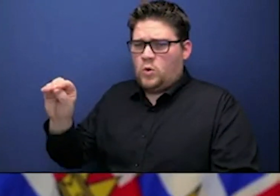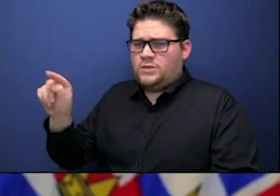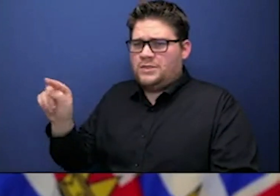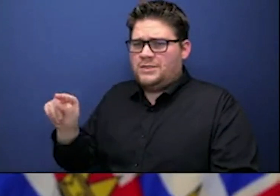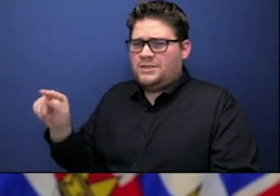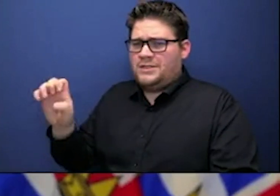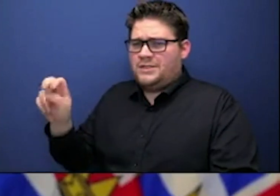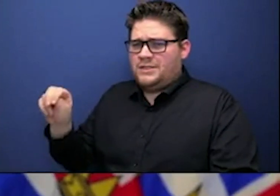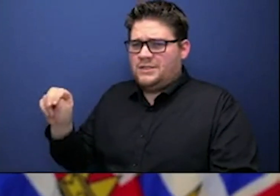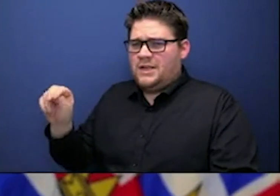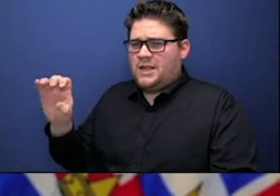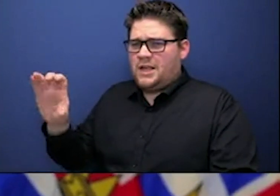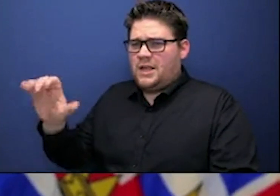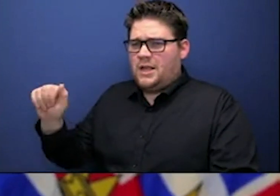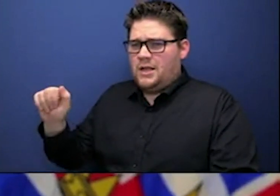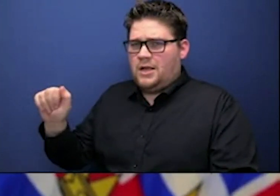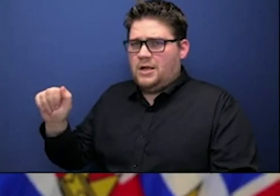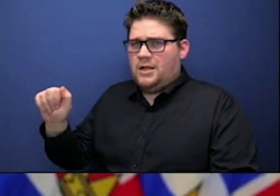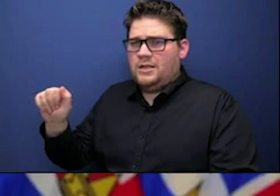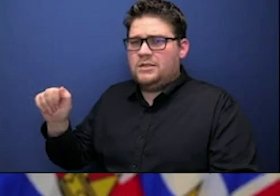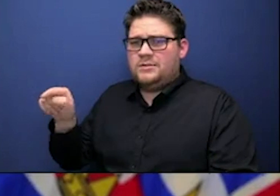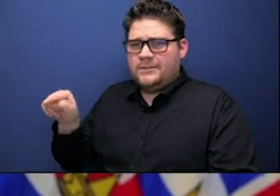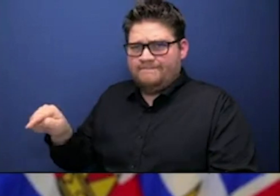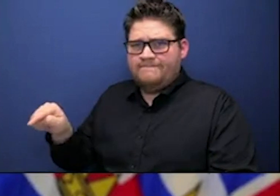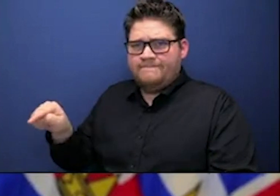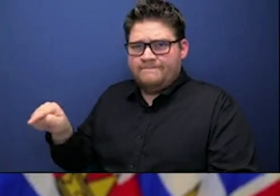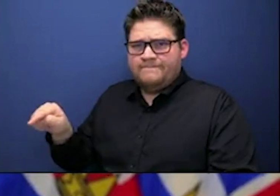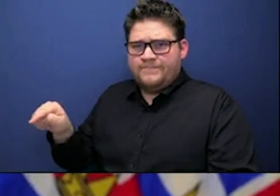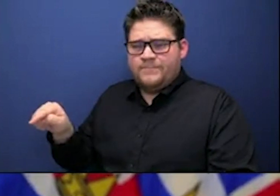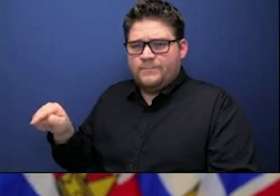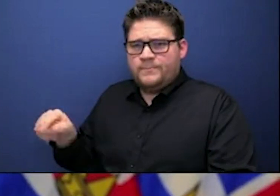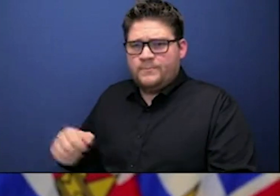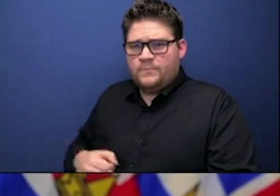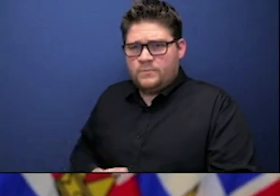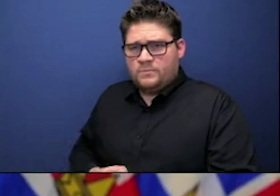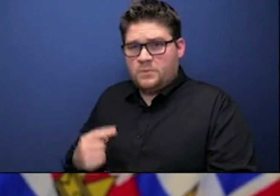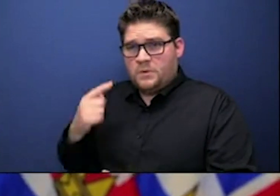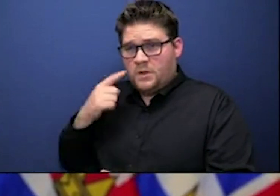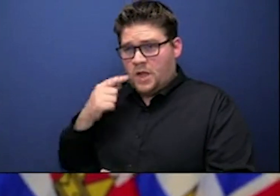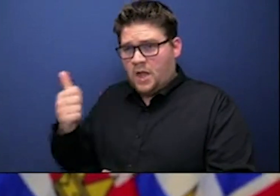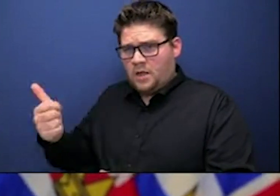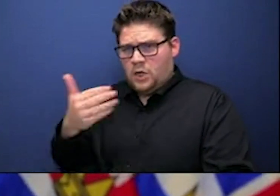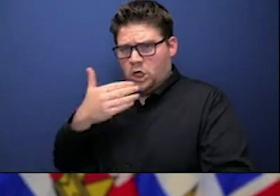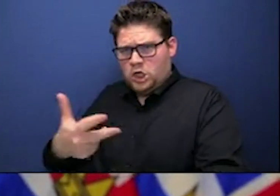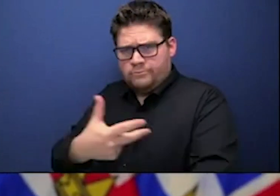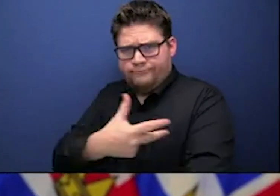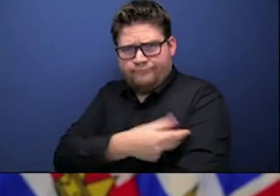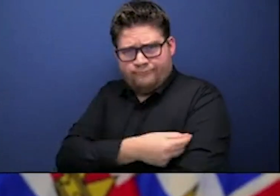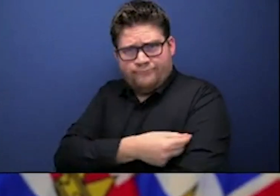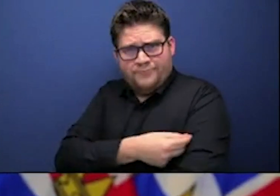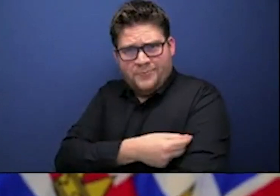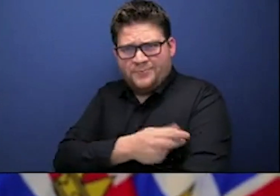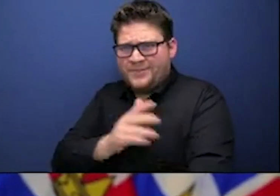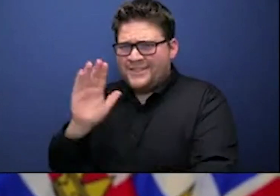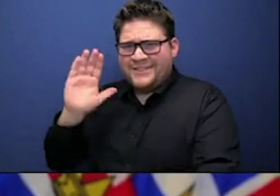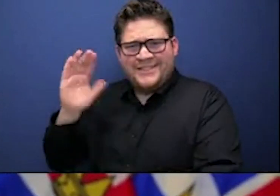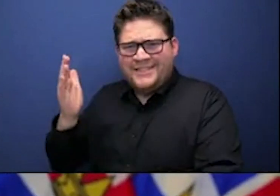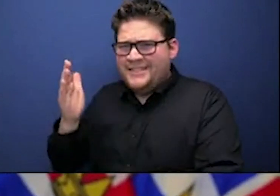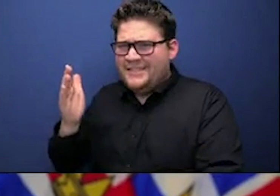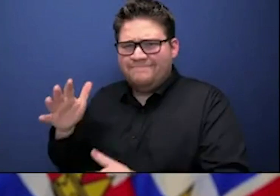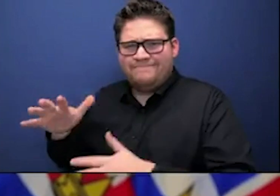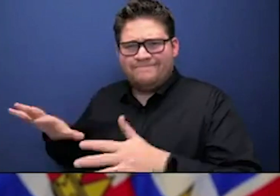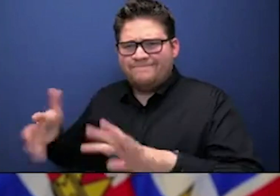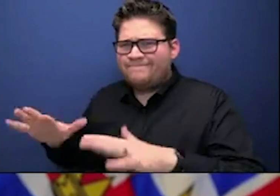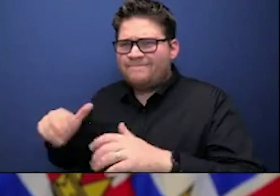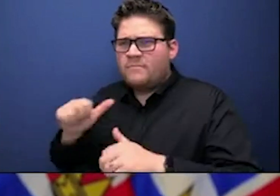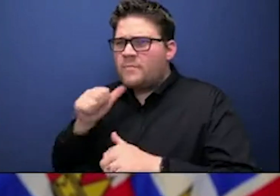they're saying that the problem with these variants may mean that herd immunity is not a realistic target, and they simply have to